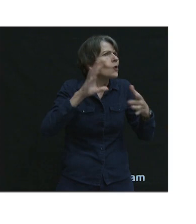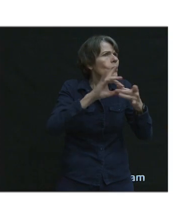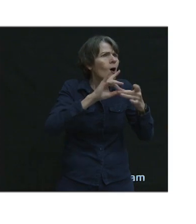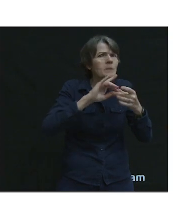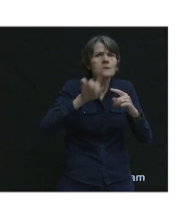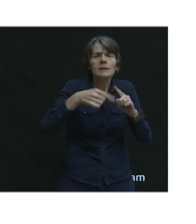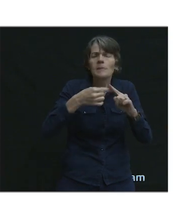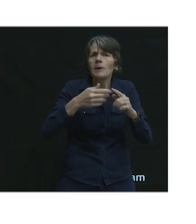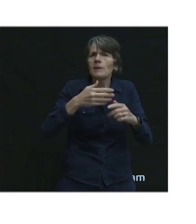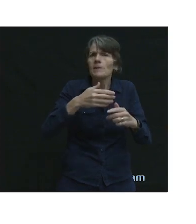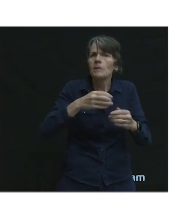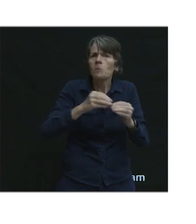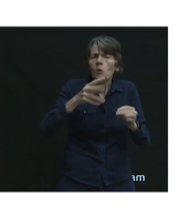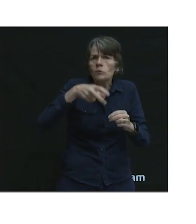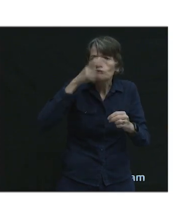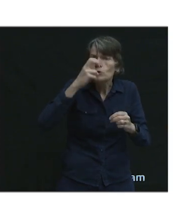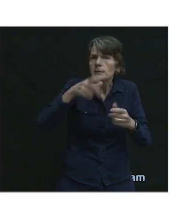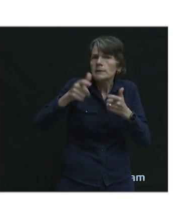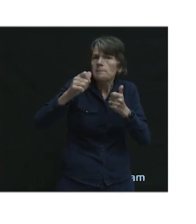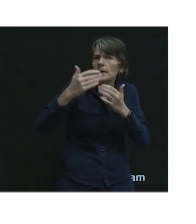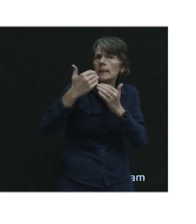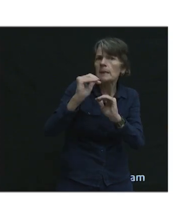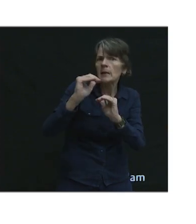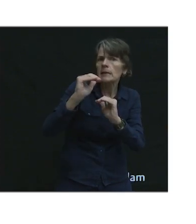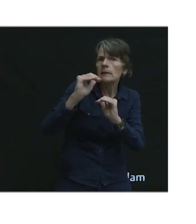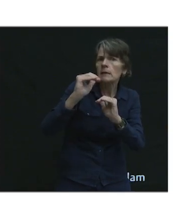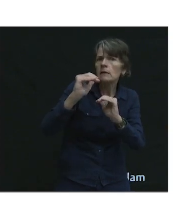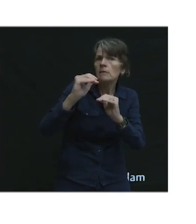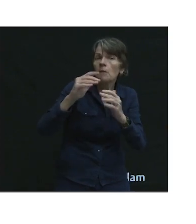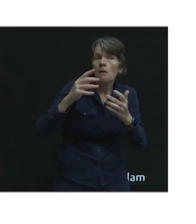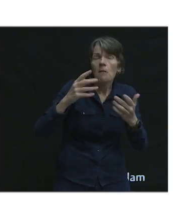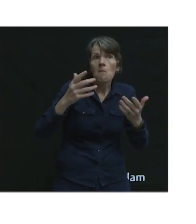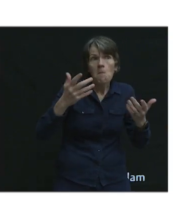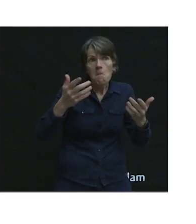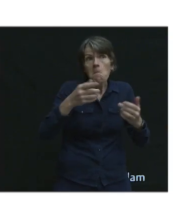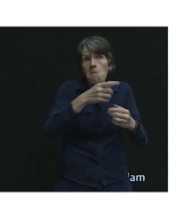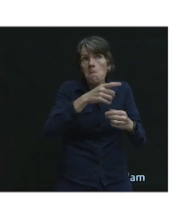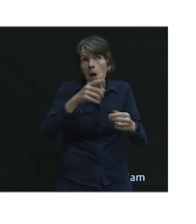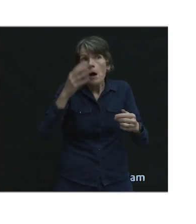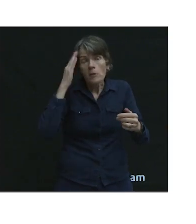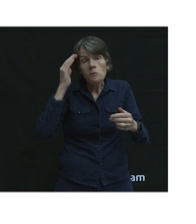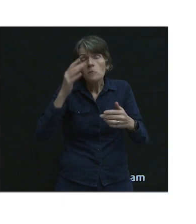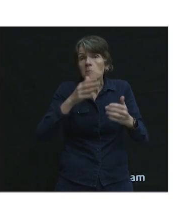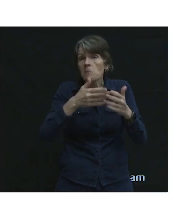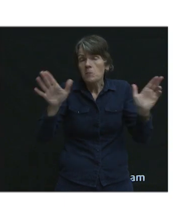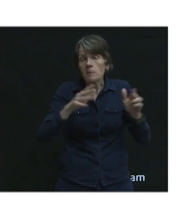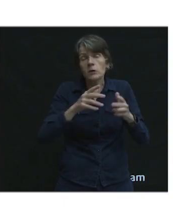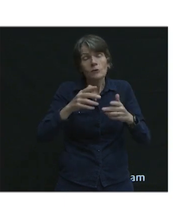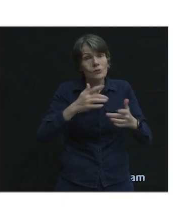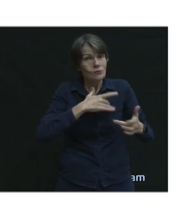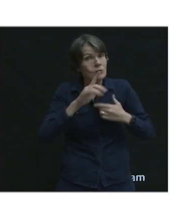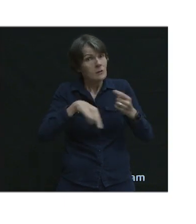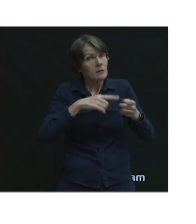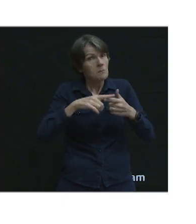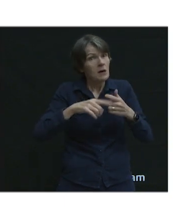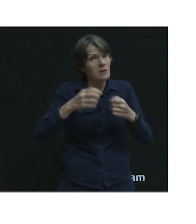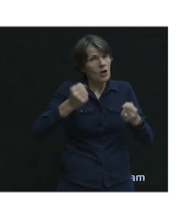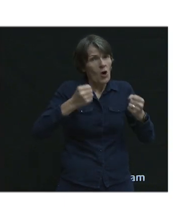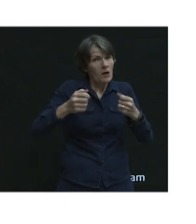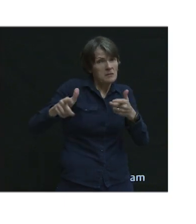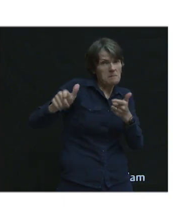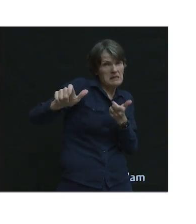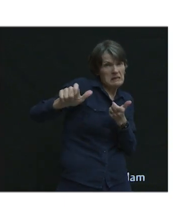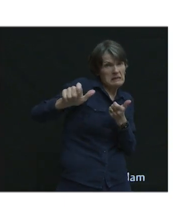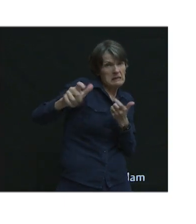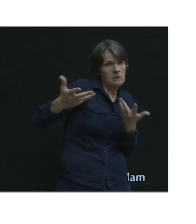speed is the thing that matters. So I did hear the public, I did read that the public were concerned about motor vehicle speeds. This is sort of a classic figure